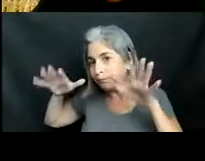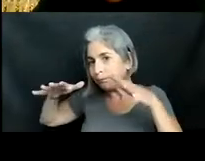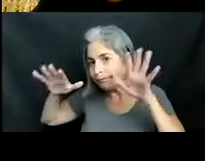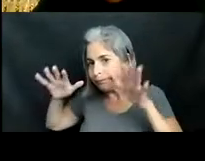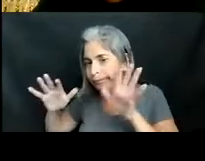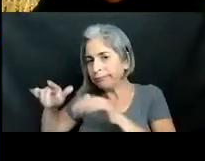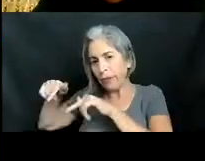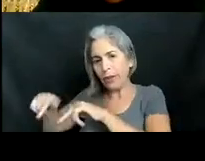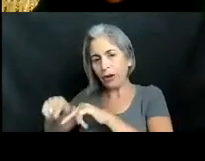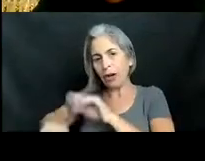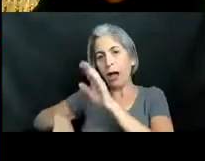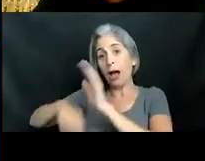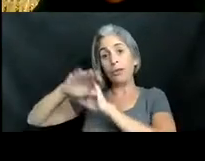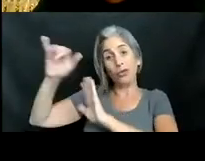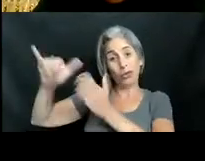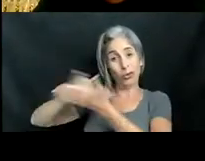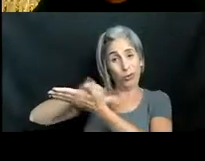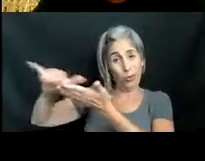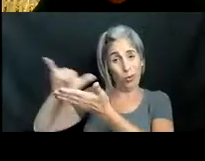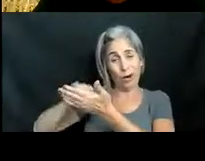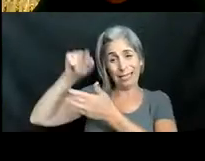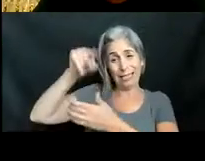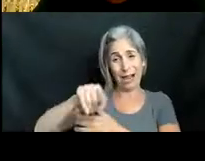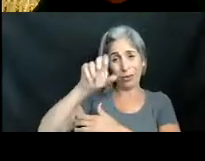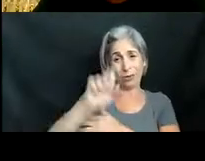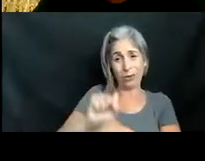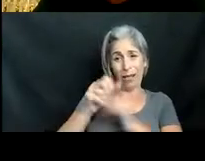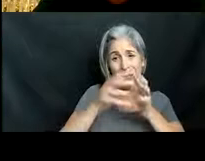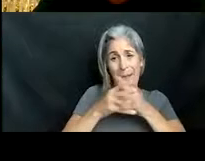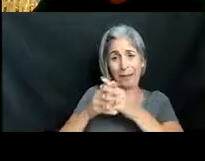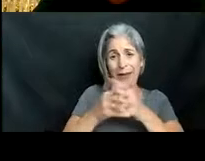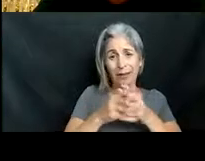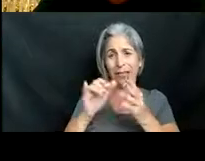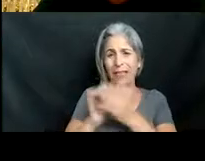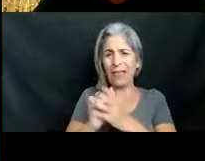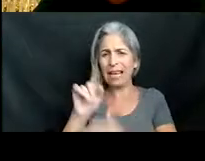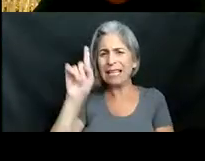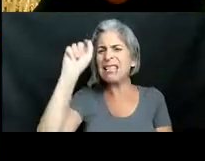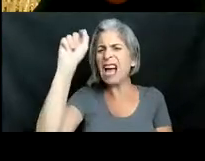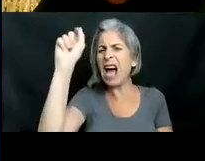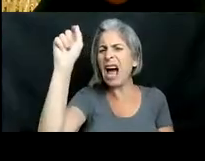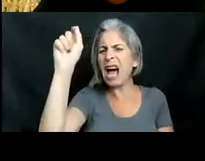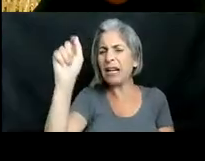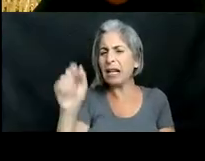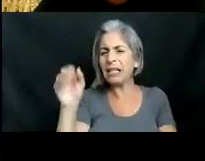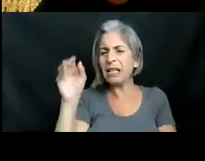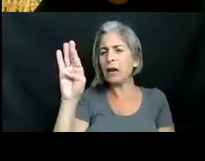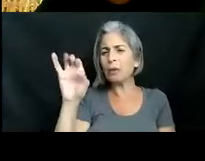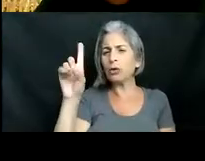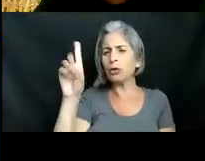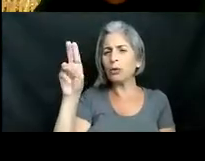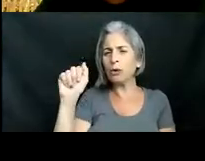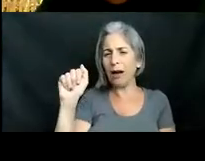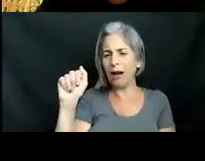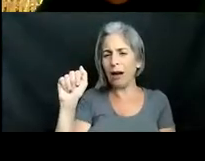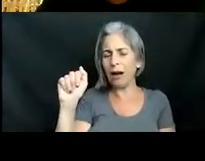so you can see all the way up to new york down into south america and then this little dot way out here is actually bermuda so they've been finding quite a few